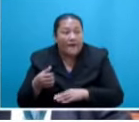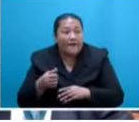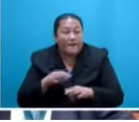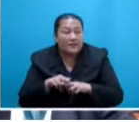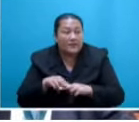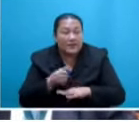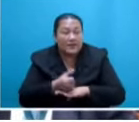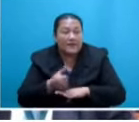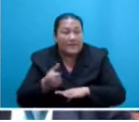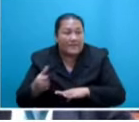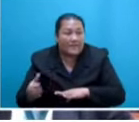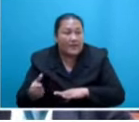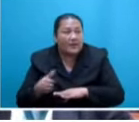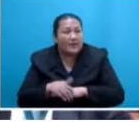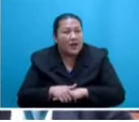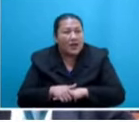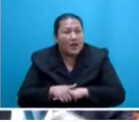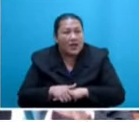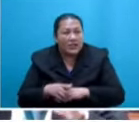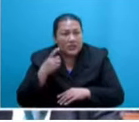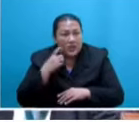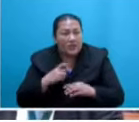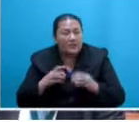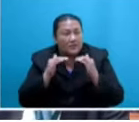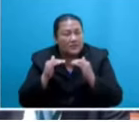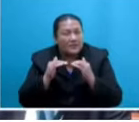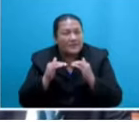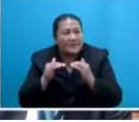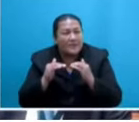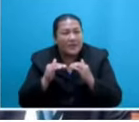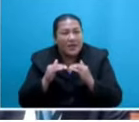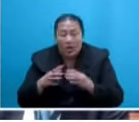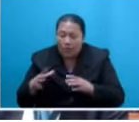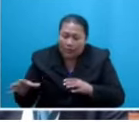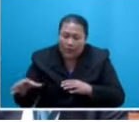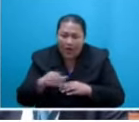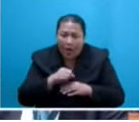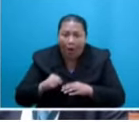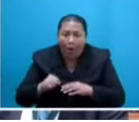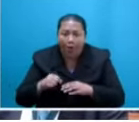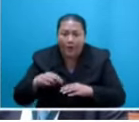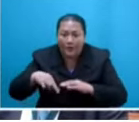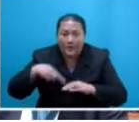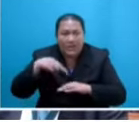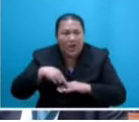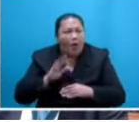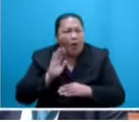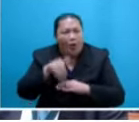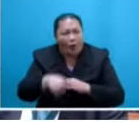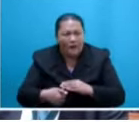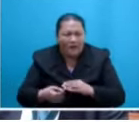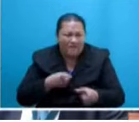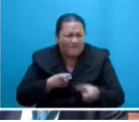the Fiji first government, now justifies and bring out in the open the reasons for over-regulating and over-taxing the lives of the Fijian